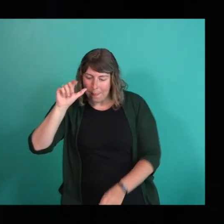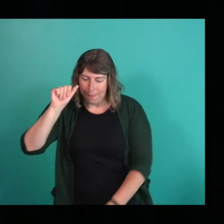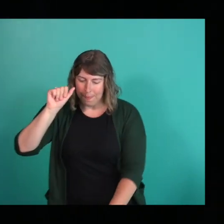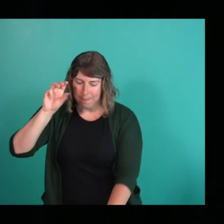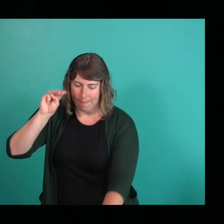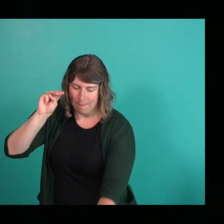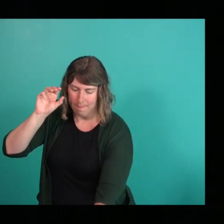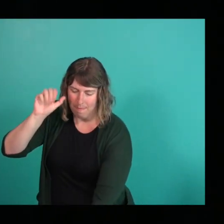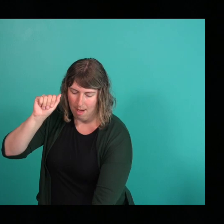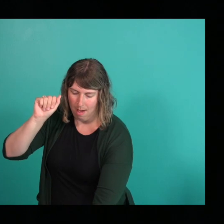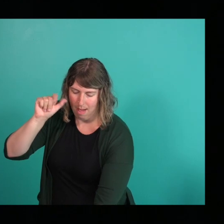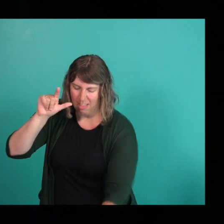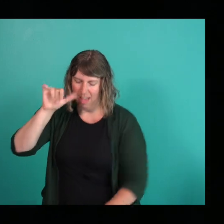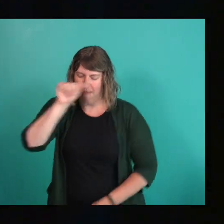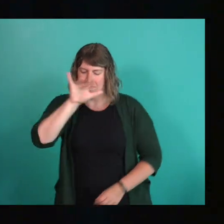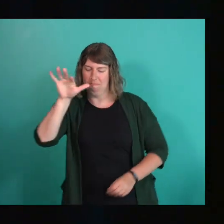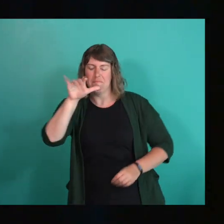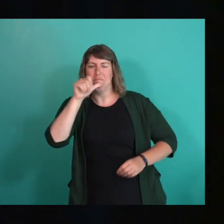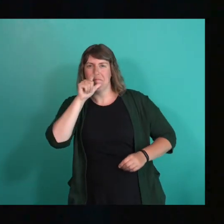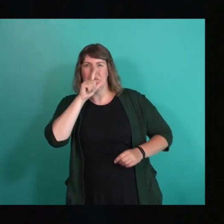Welcome, Aureen. Thank you for having me.